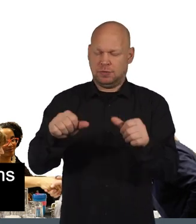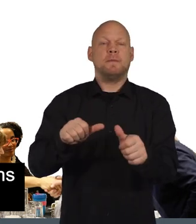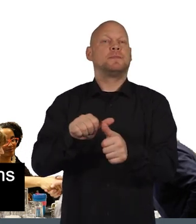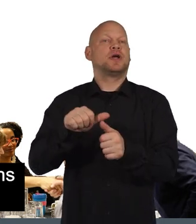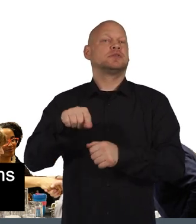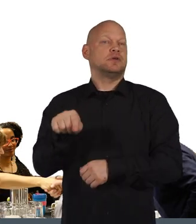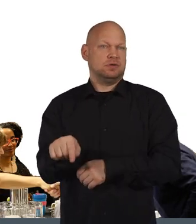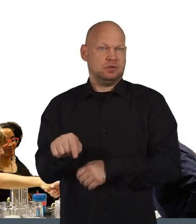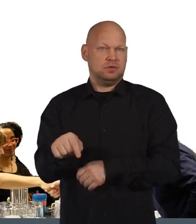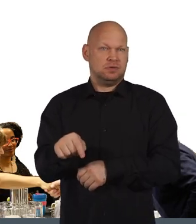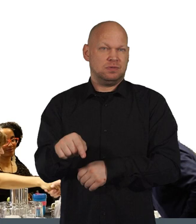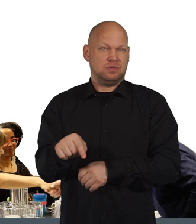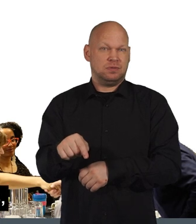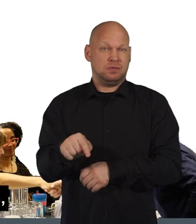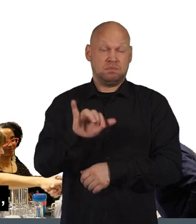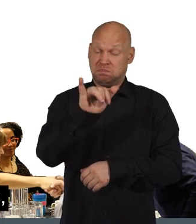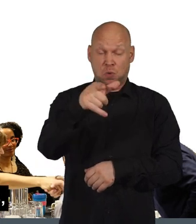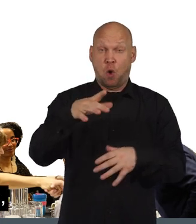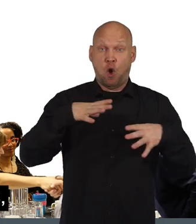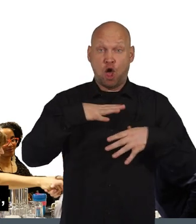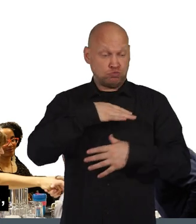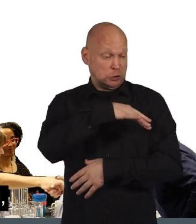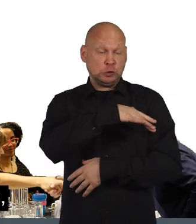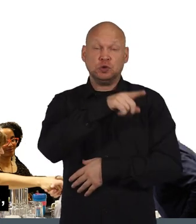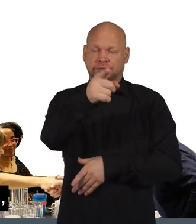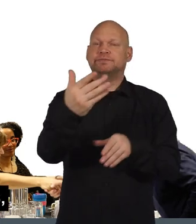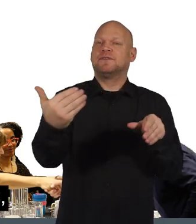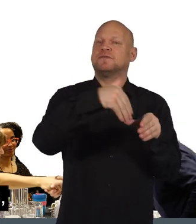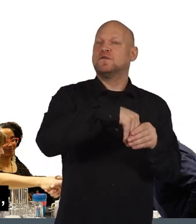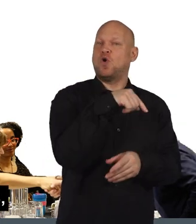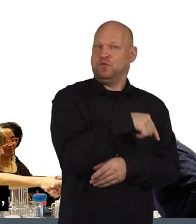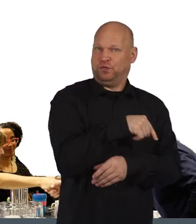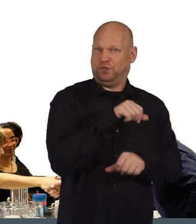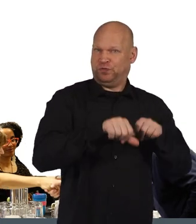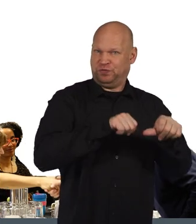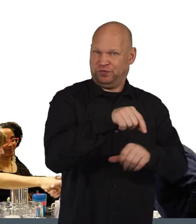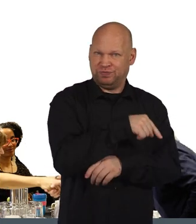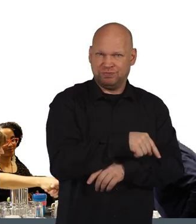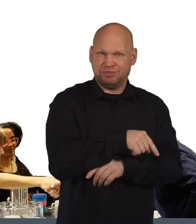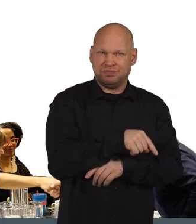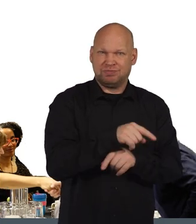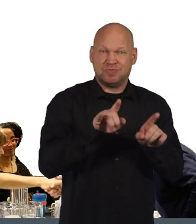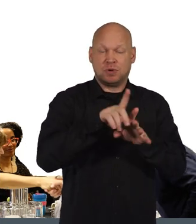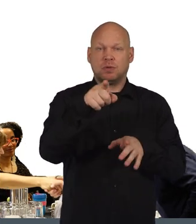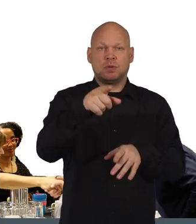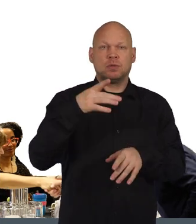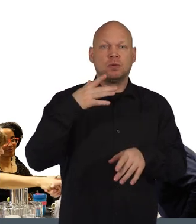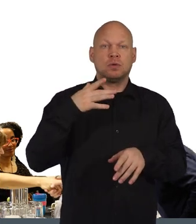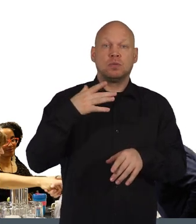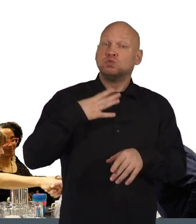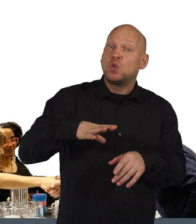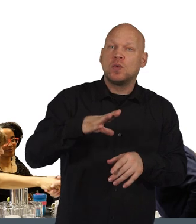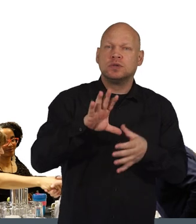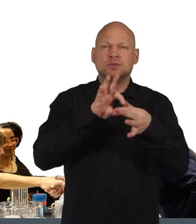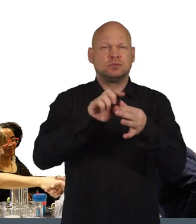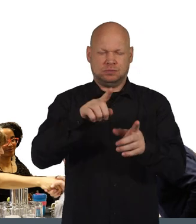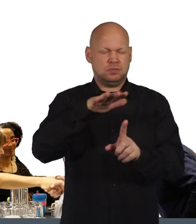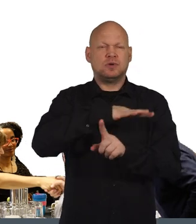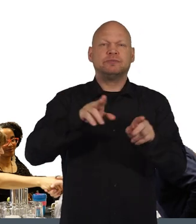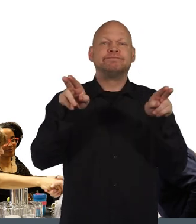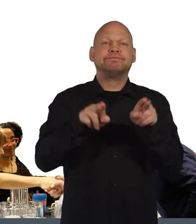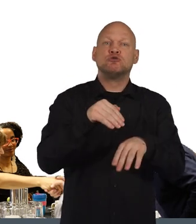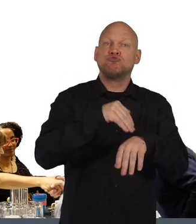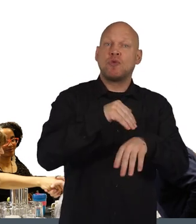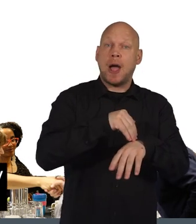things better. You might be involved in an existing process. For instance, if your request was around